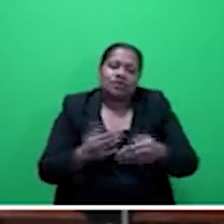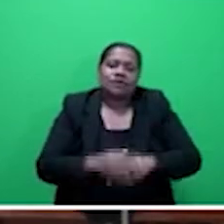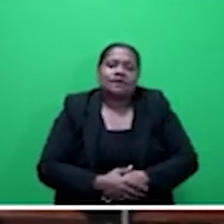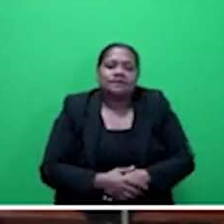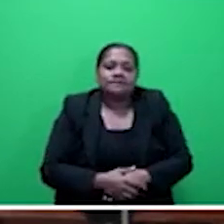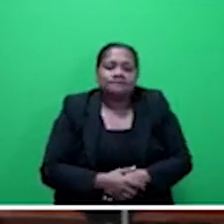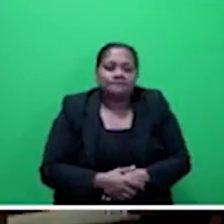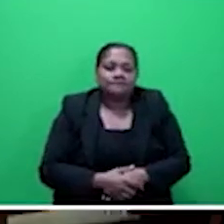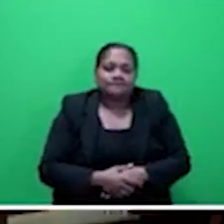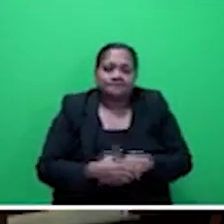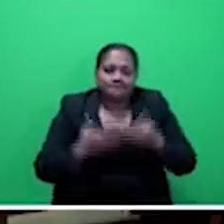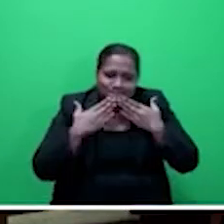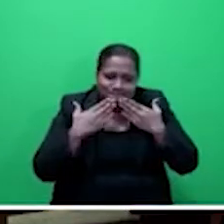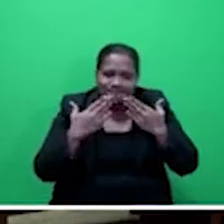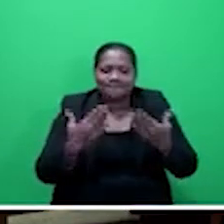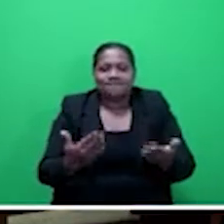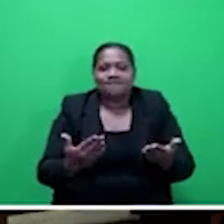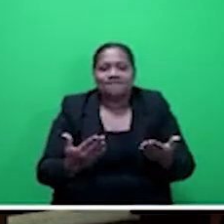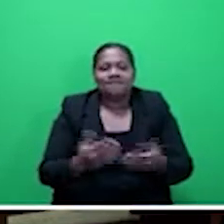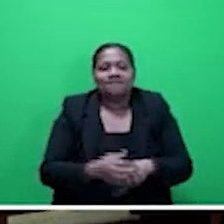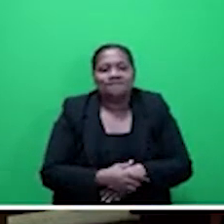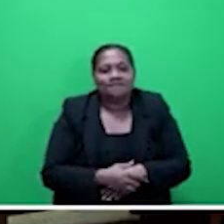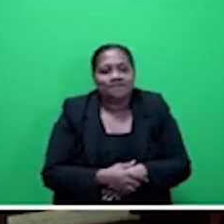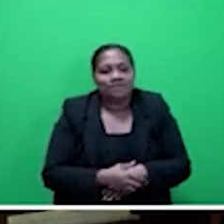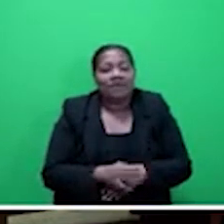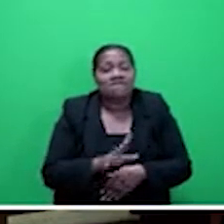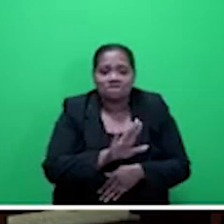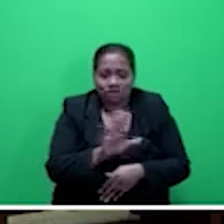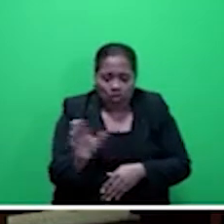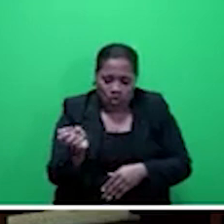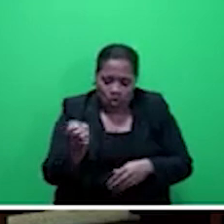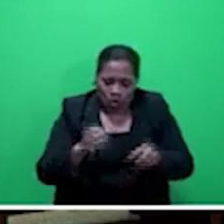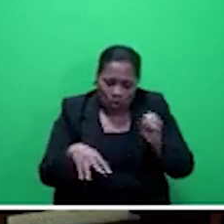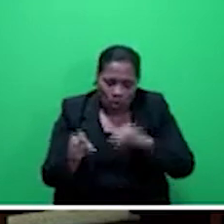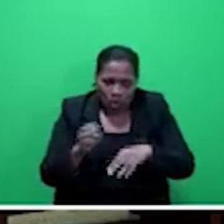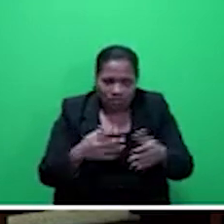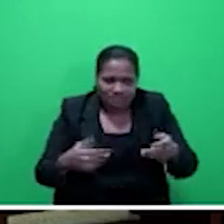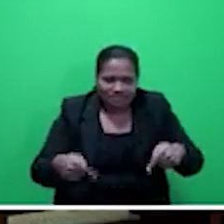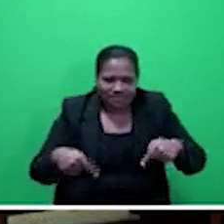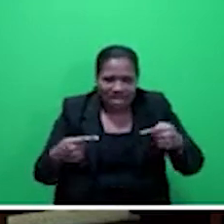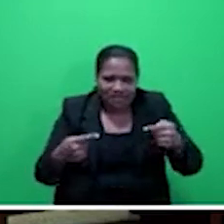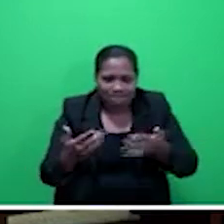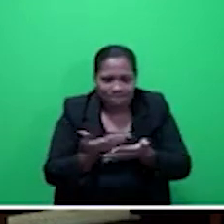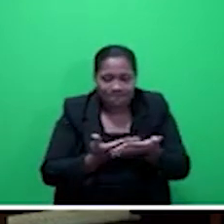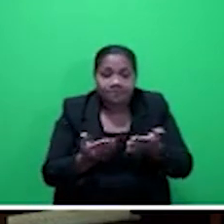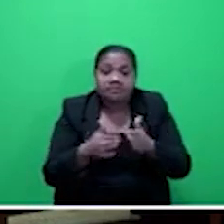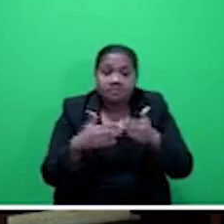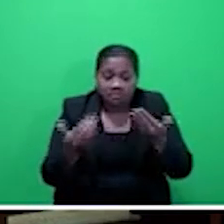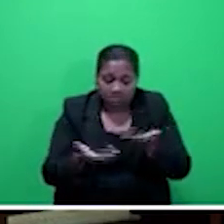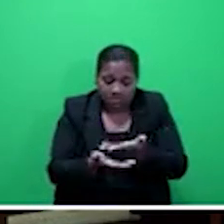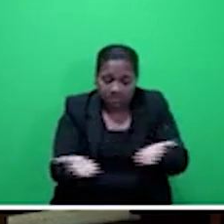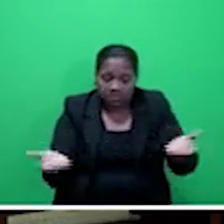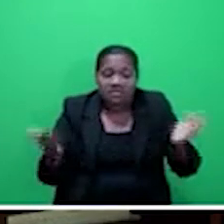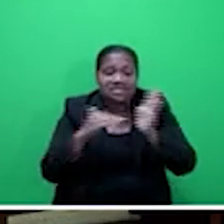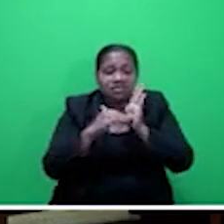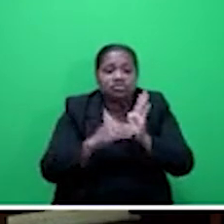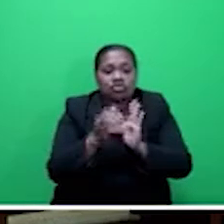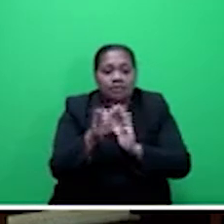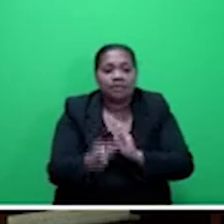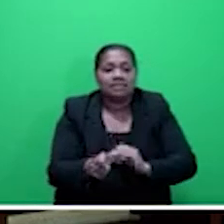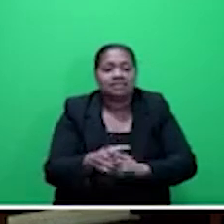I thank the Attorney General for his contribution to the debate. And I now give the floor to the Chairperson